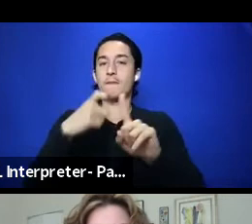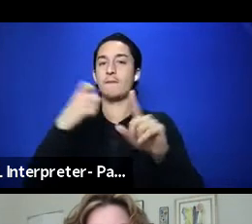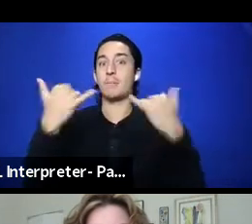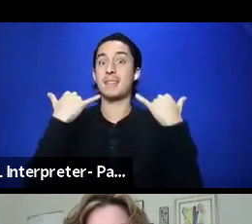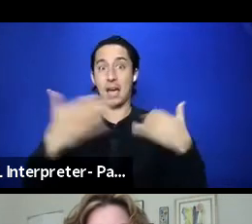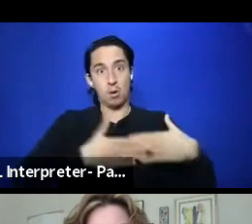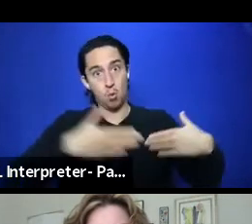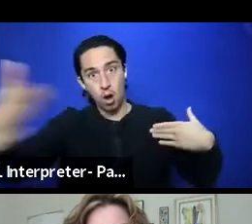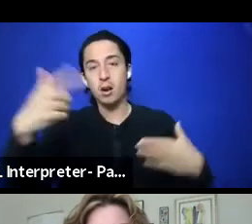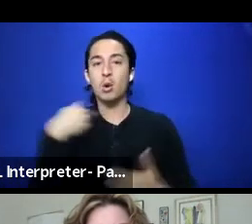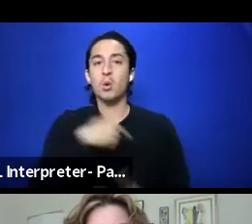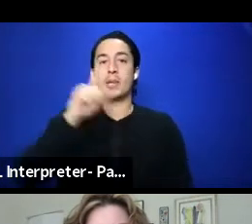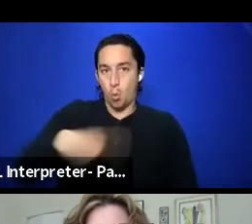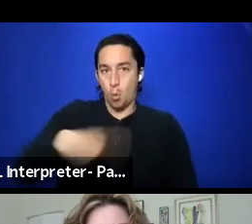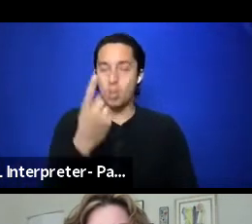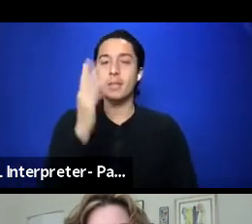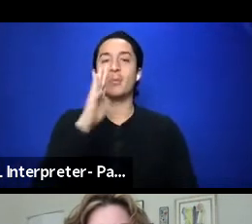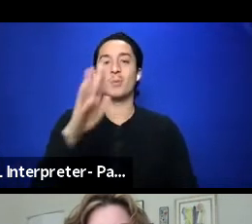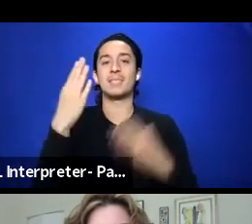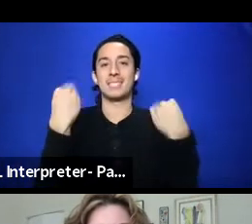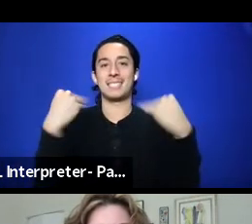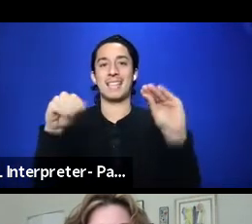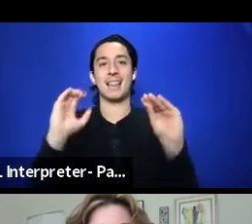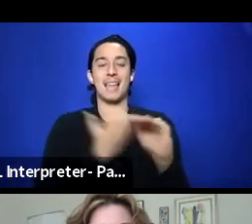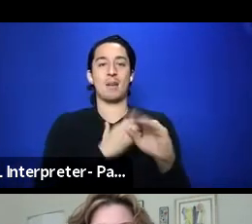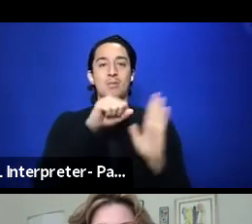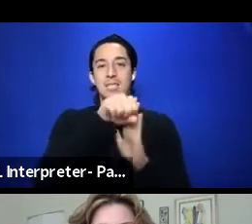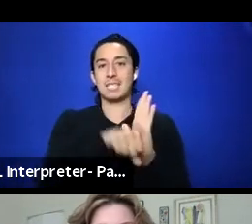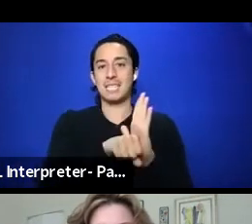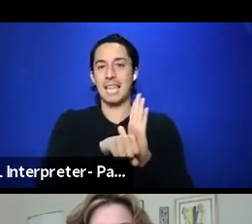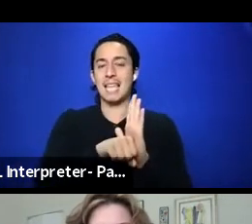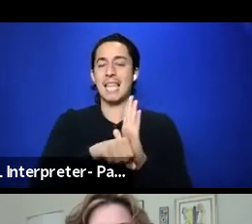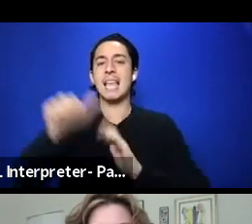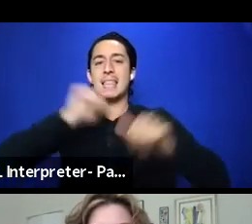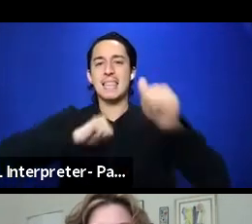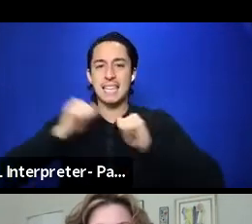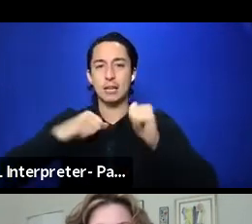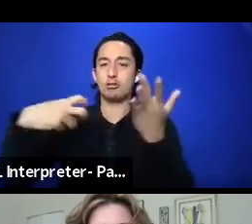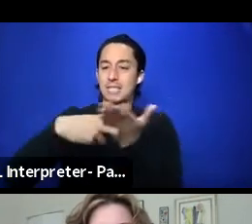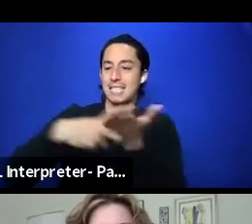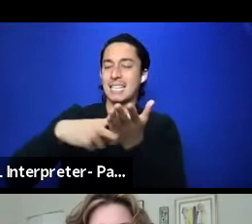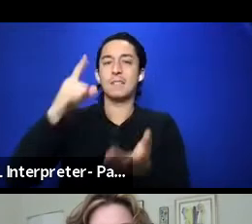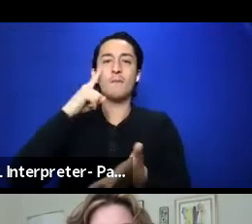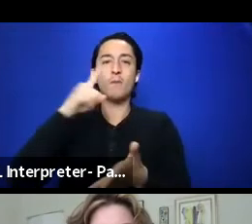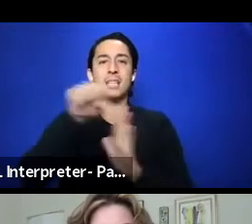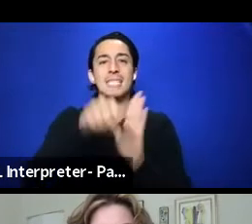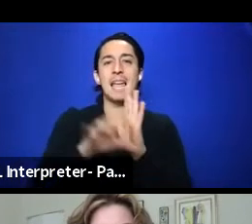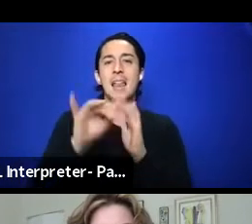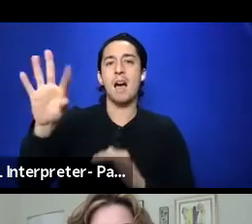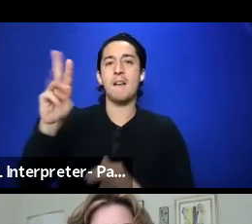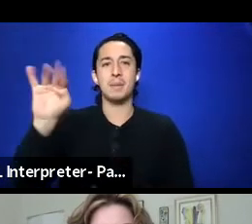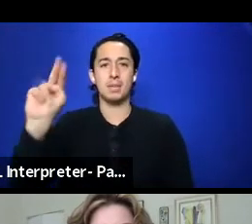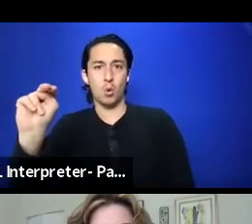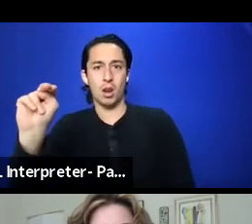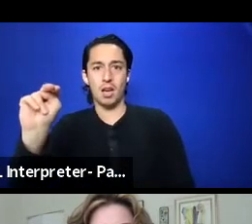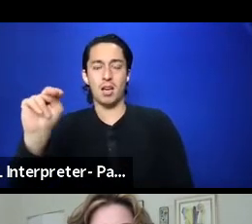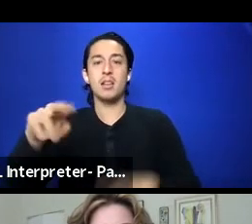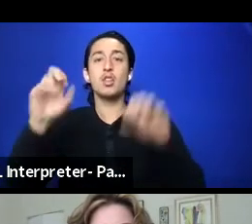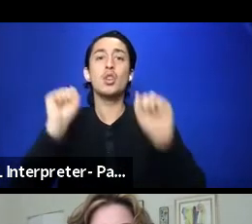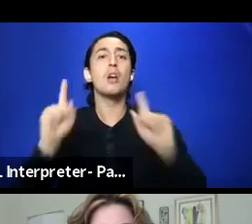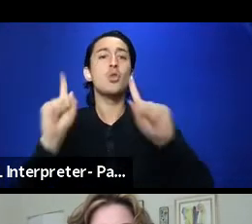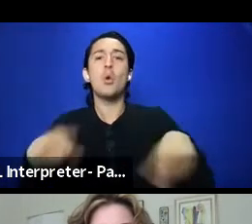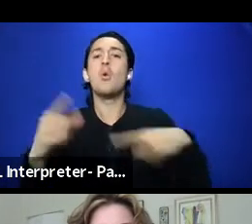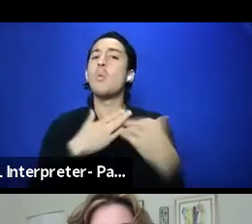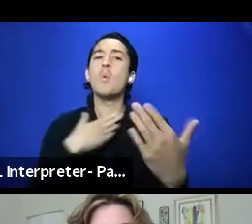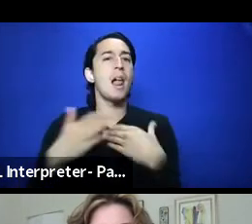we are going to only sell in our state theater tickets for the state of Minnesota, and you go, whatever the hell play you want to go to.